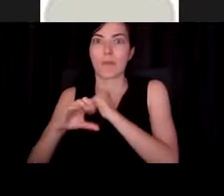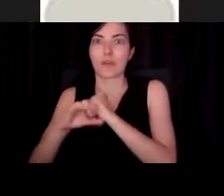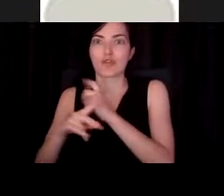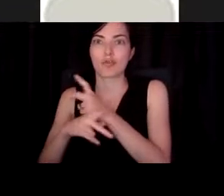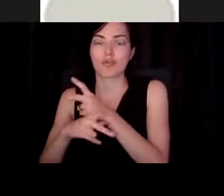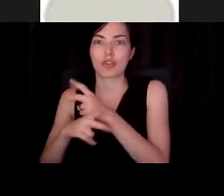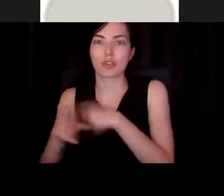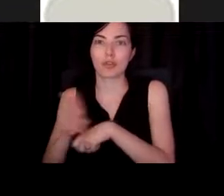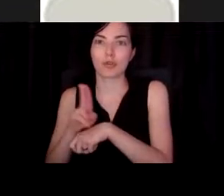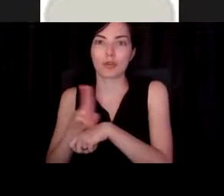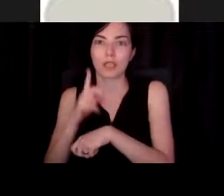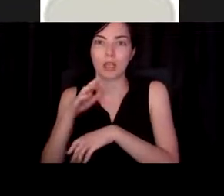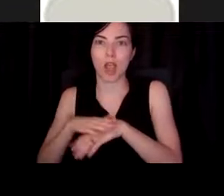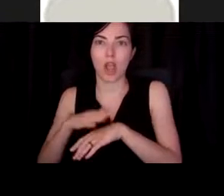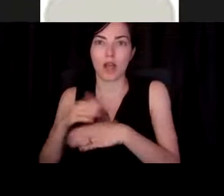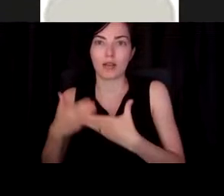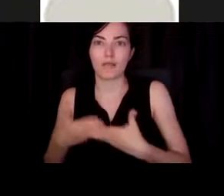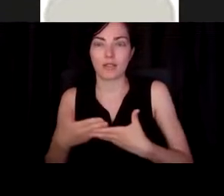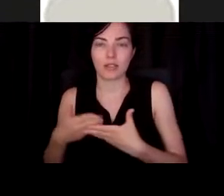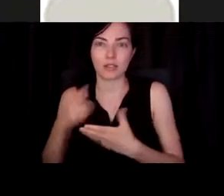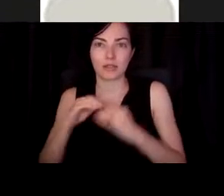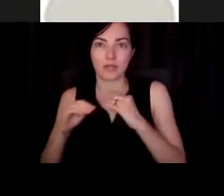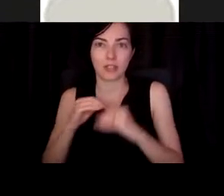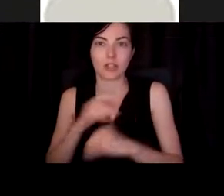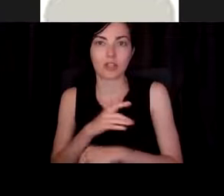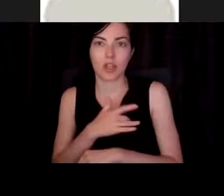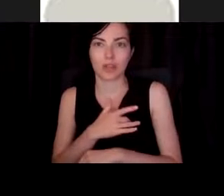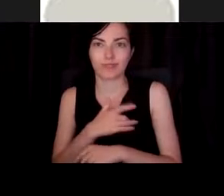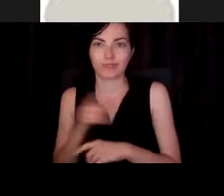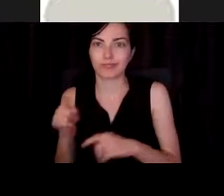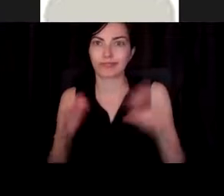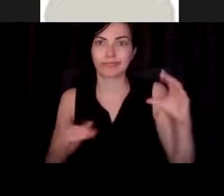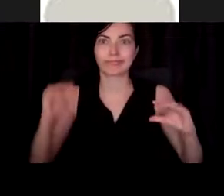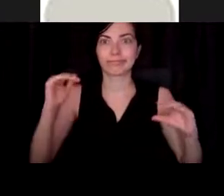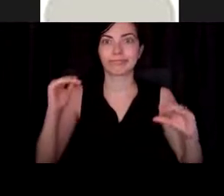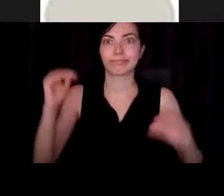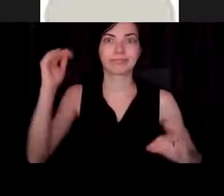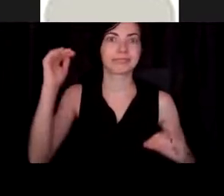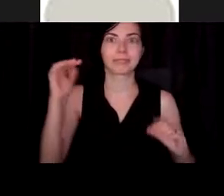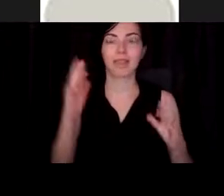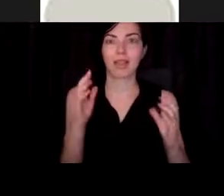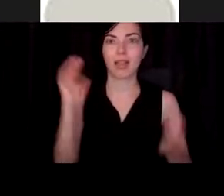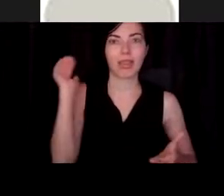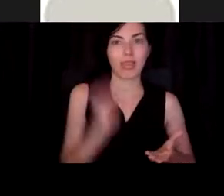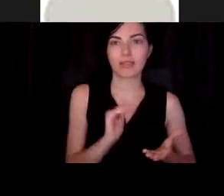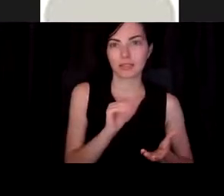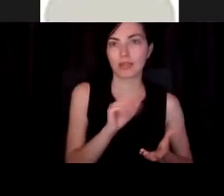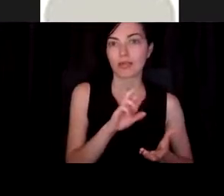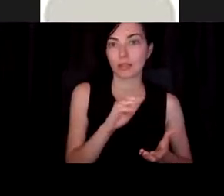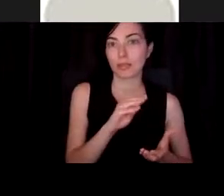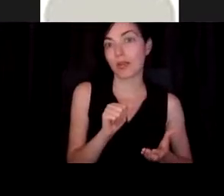infants to repair the heart. So this, you know, really makes it look like, well, we've got something better.